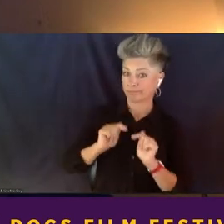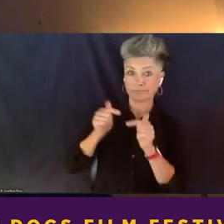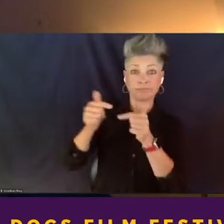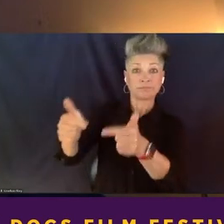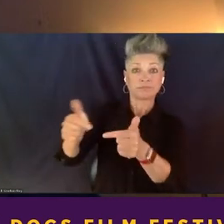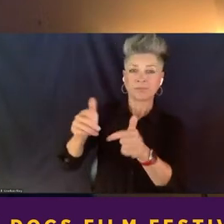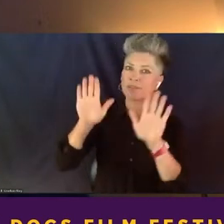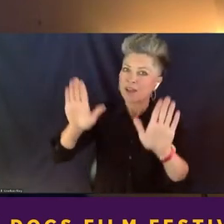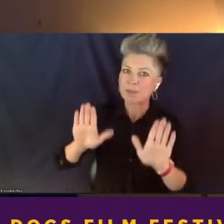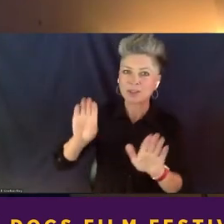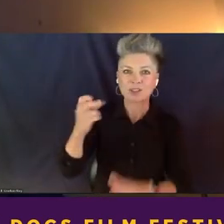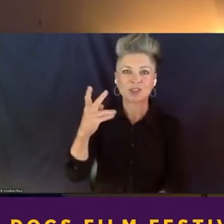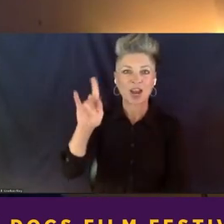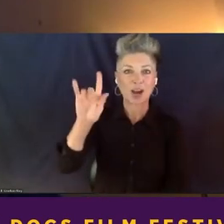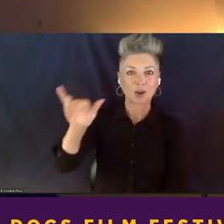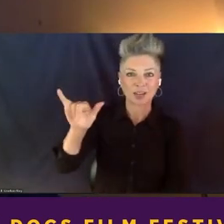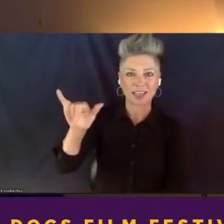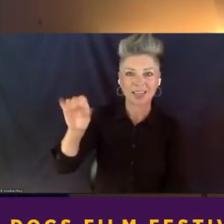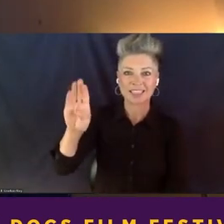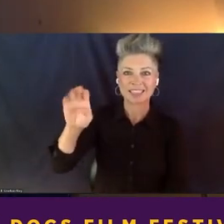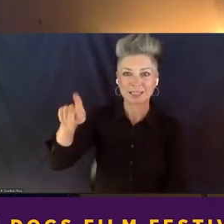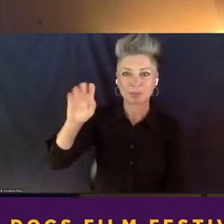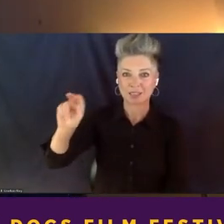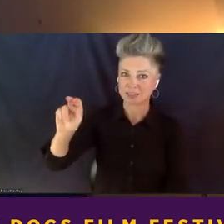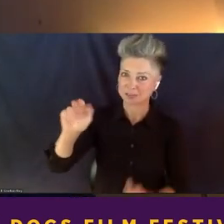Sherry Simpson. Sherry, take it away.